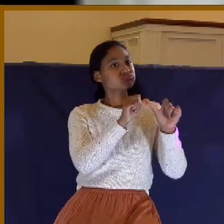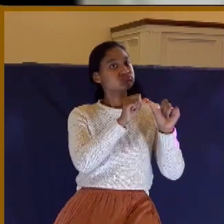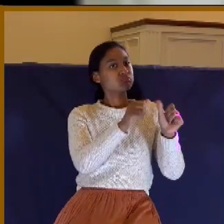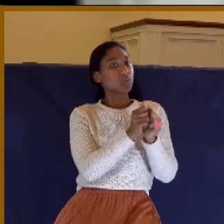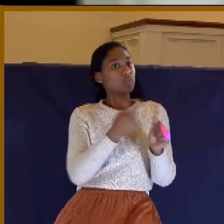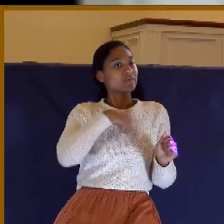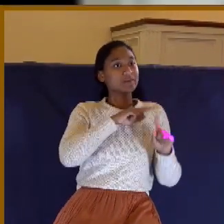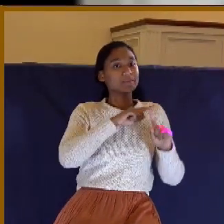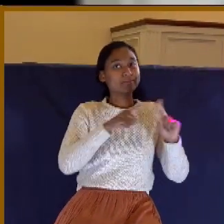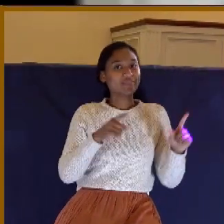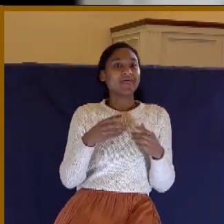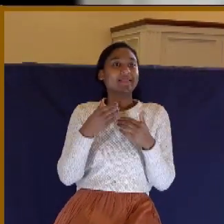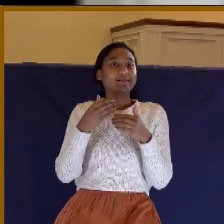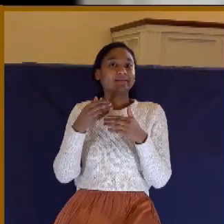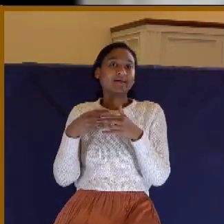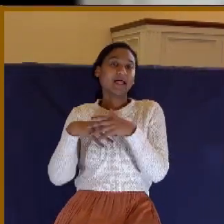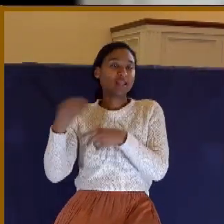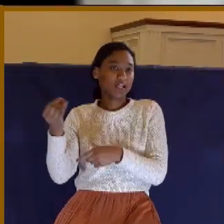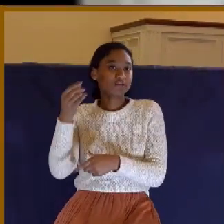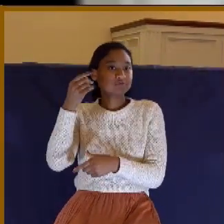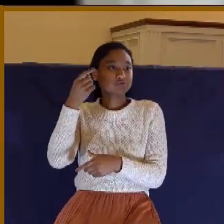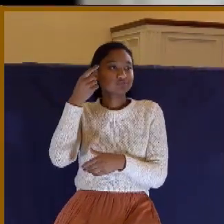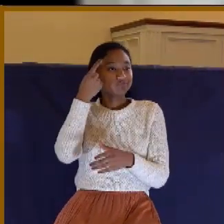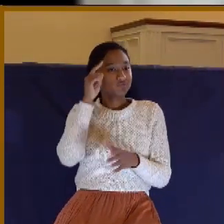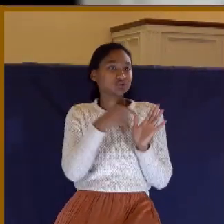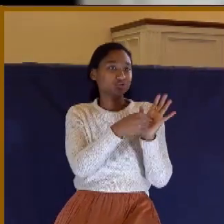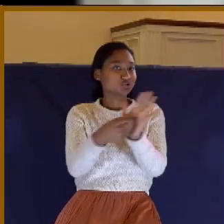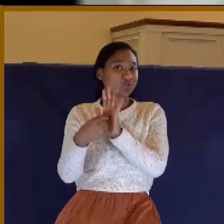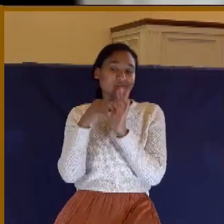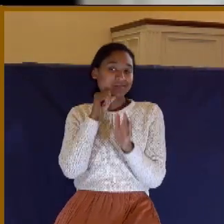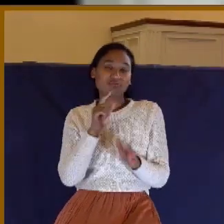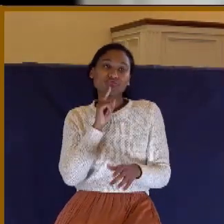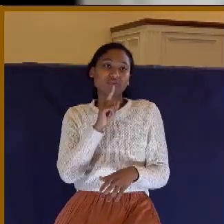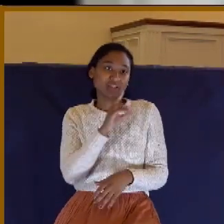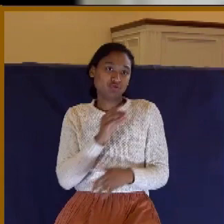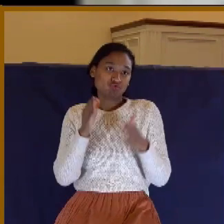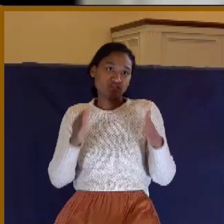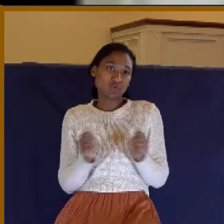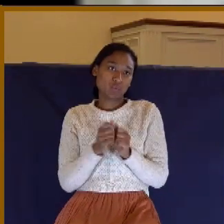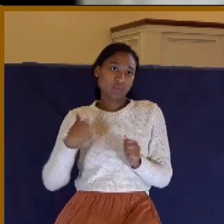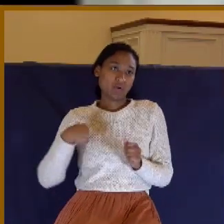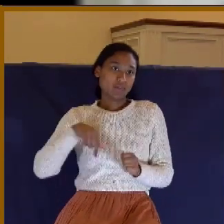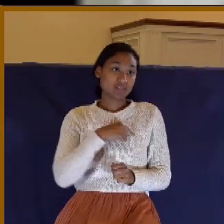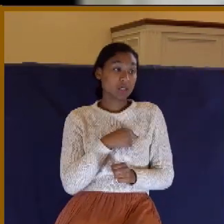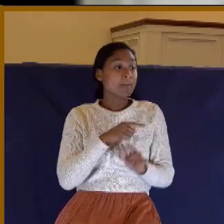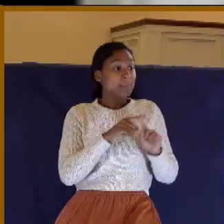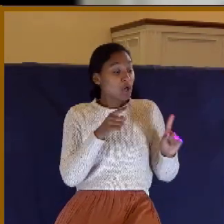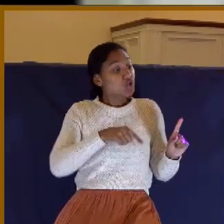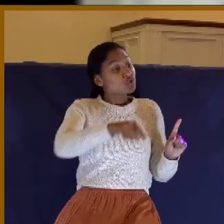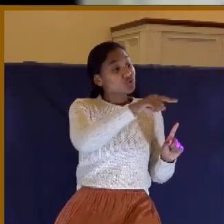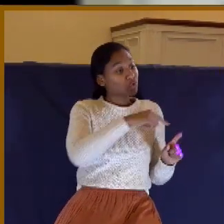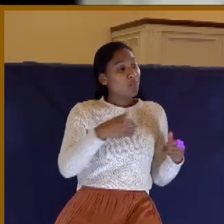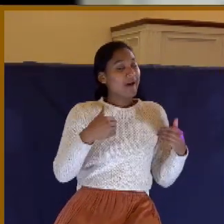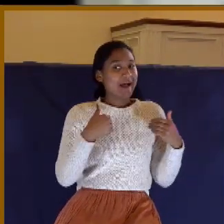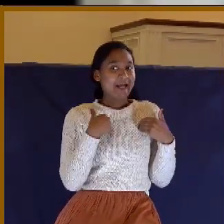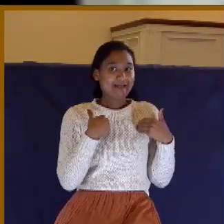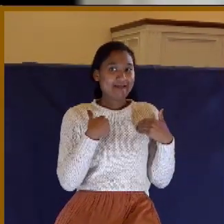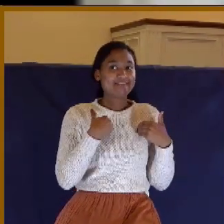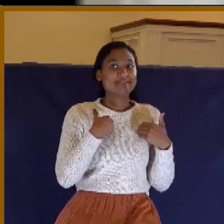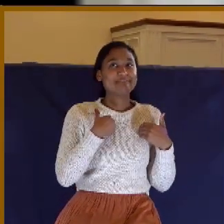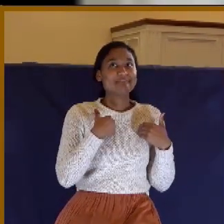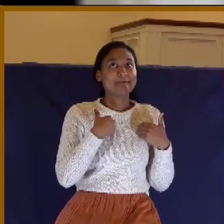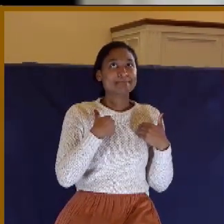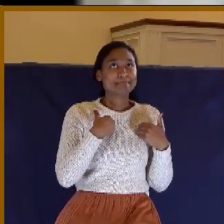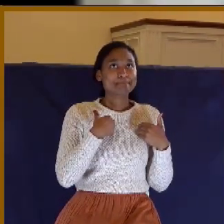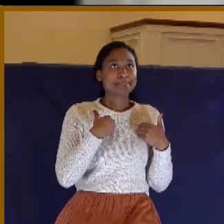But they went out that it might be made manifest that they were not all of us. But you have an unction from the Holy One. And you know